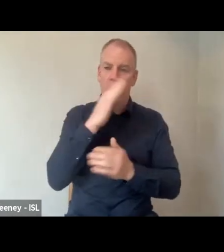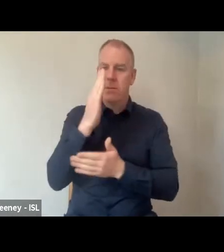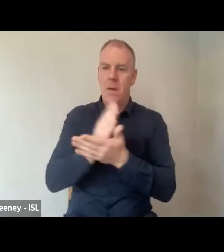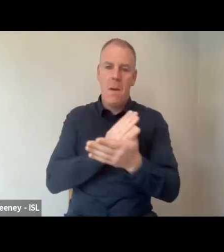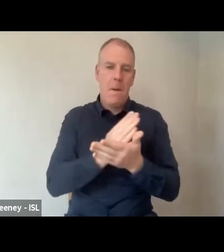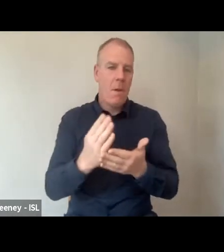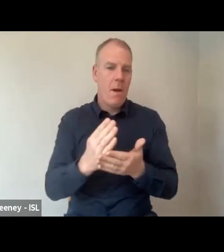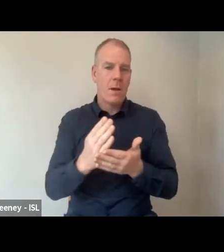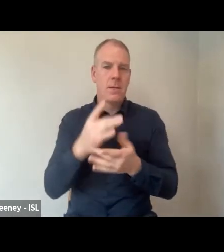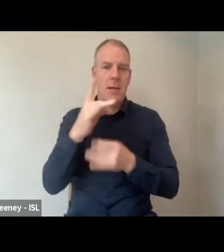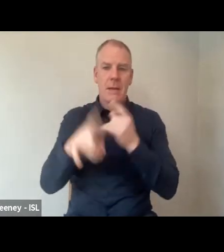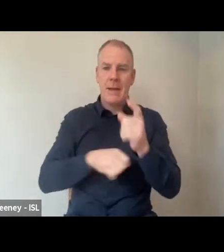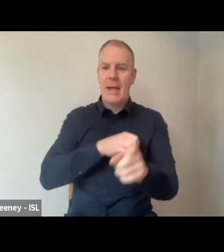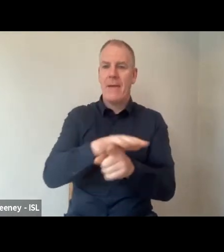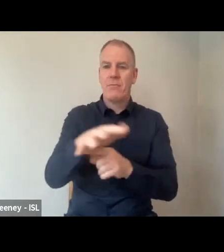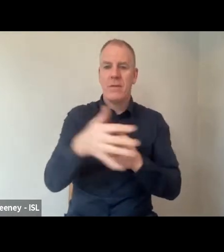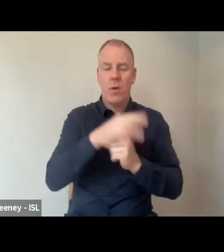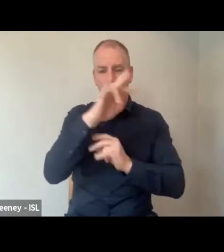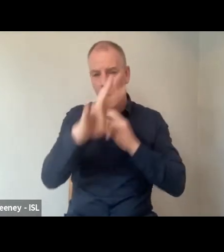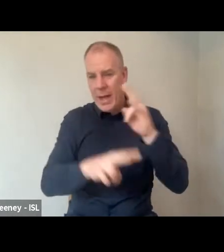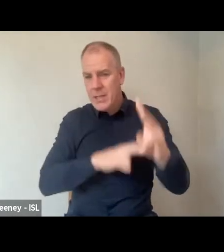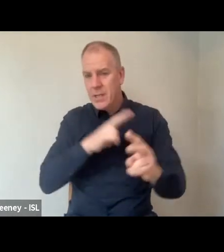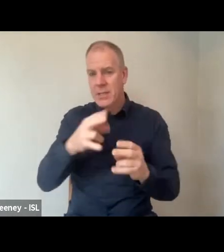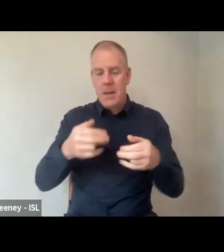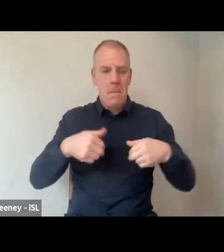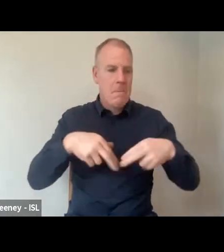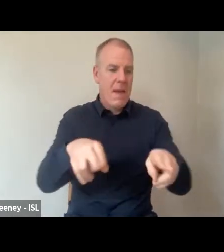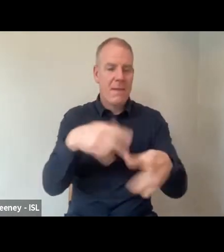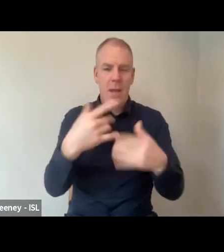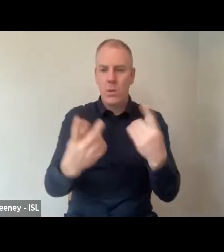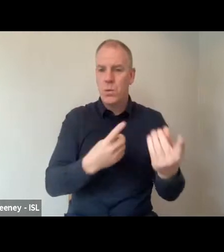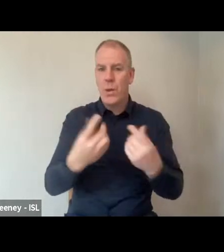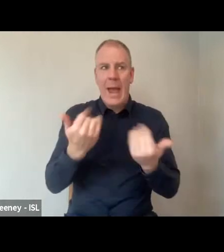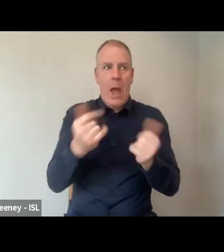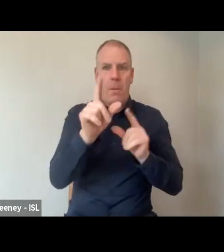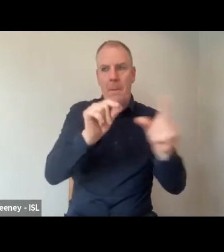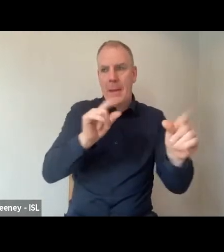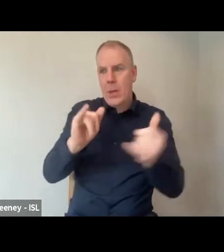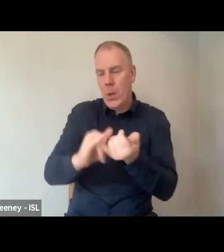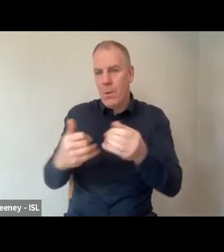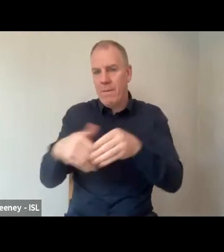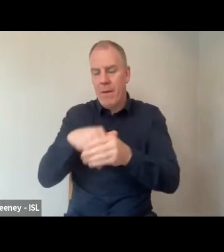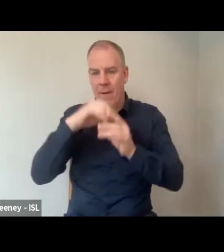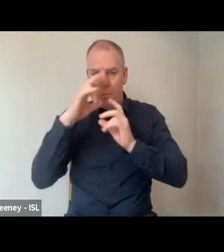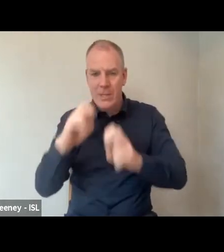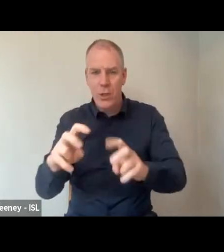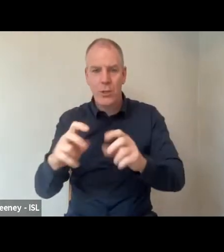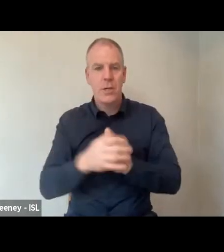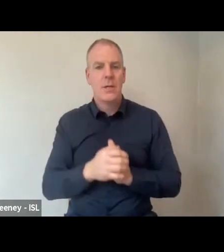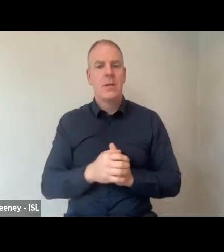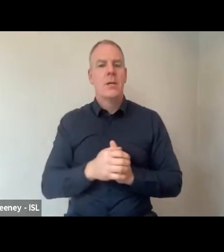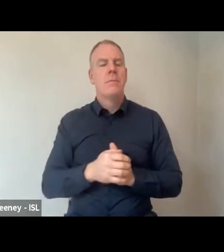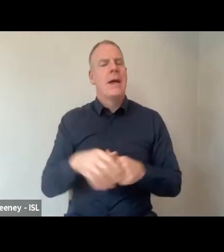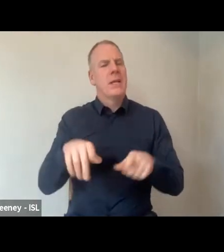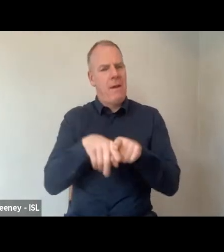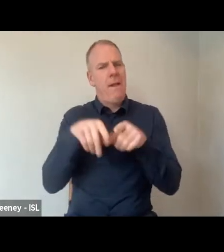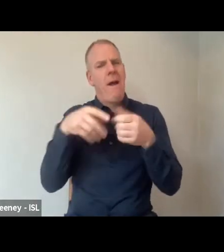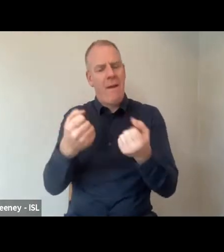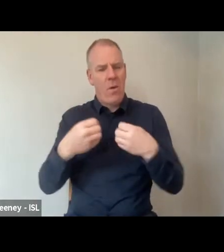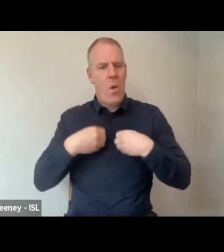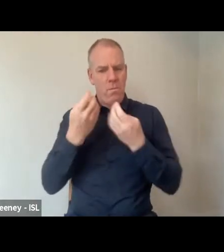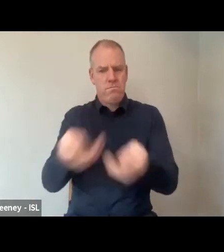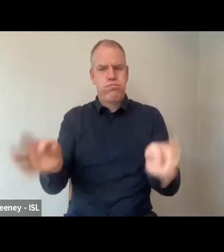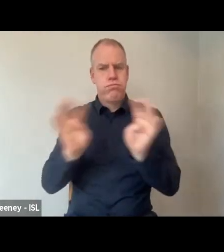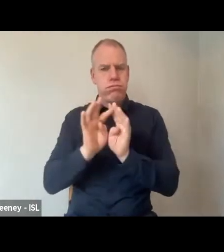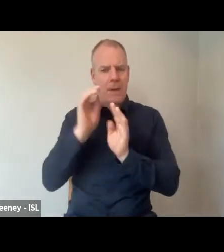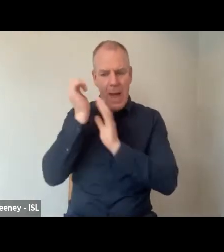informing the questionnaire, the methodology, the sampling, development, but also brought with them their own expertise from other